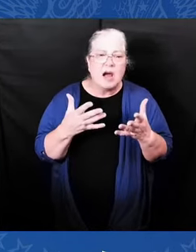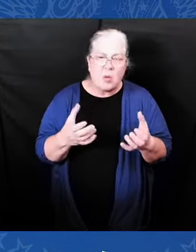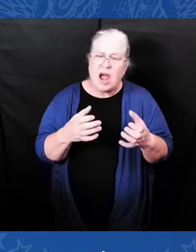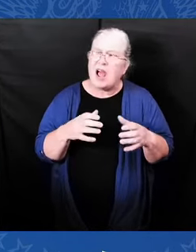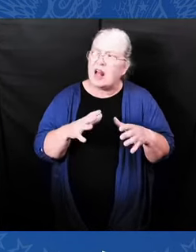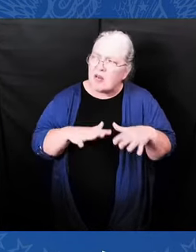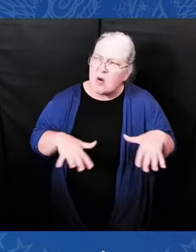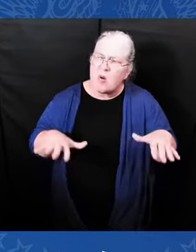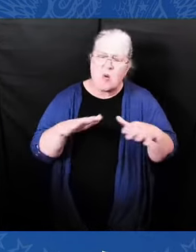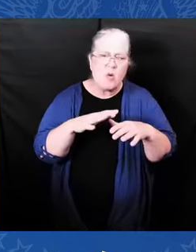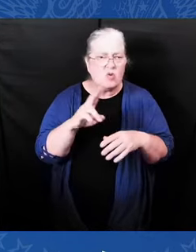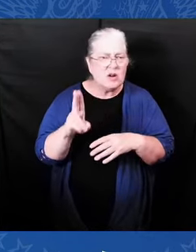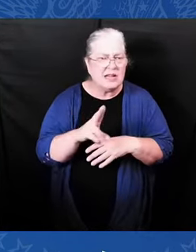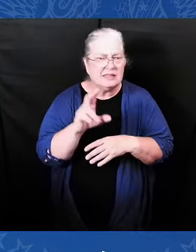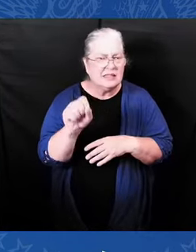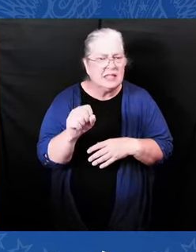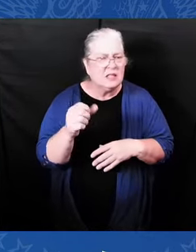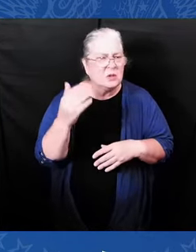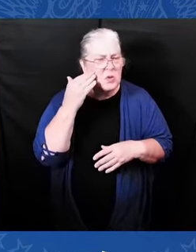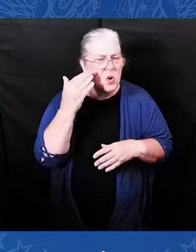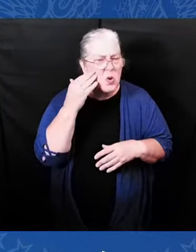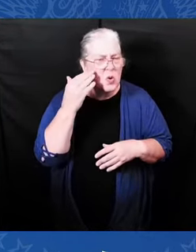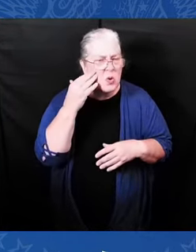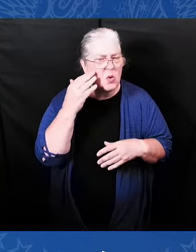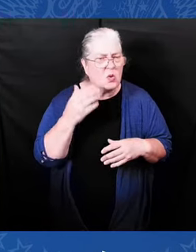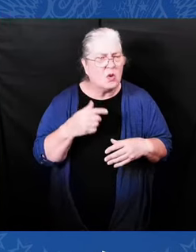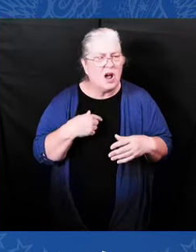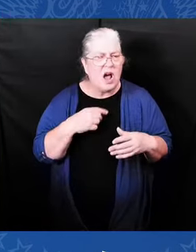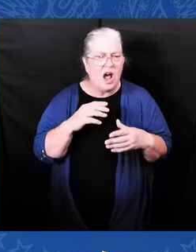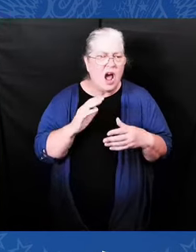never acceptable in our democracy. Never.